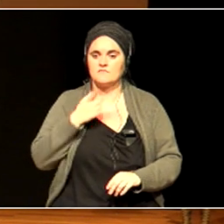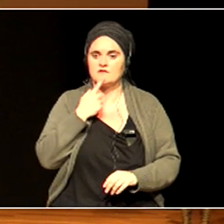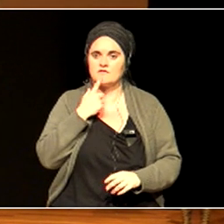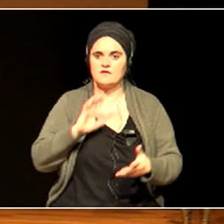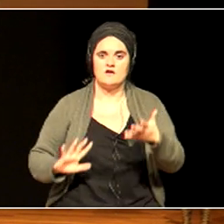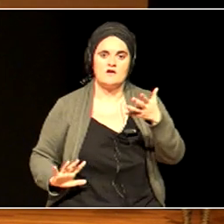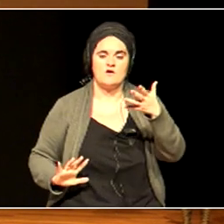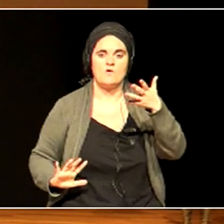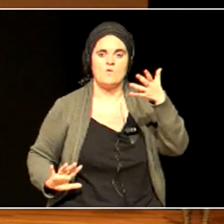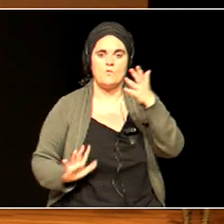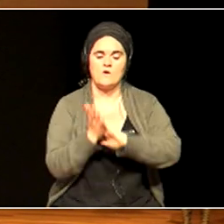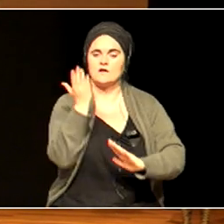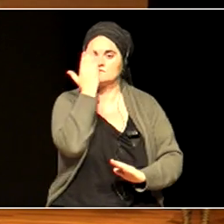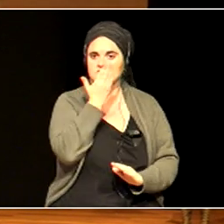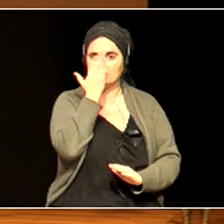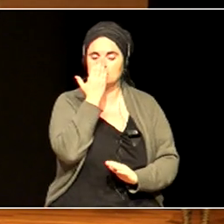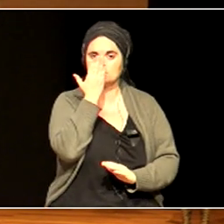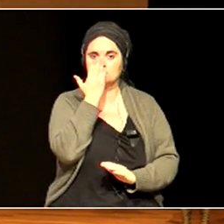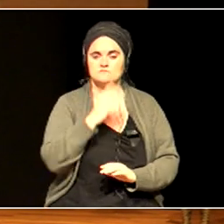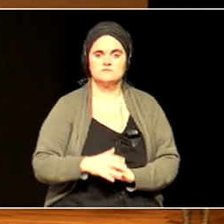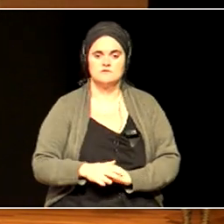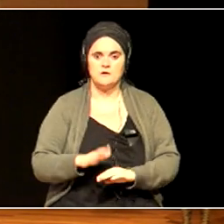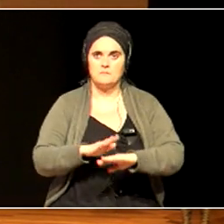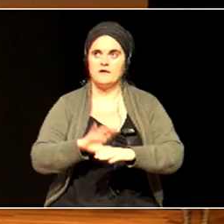becoming now a global movement.